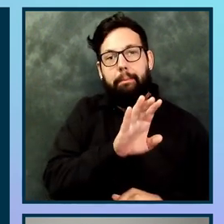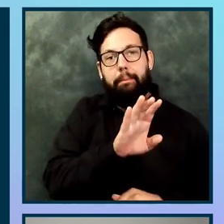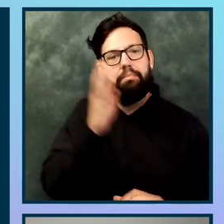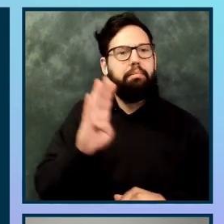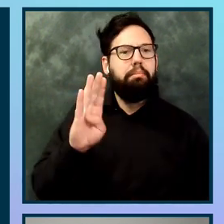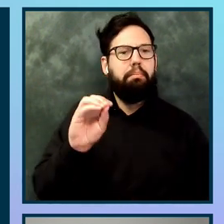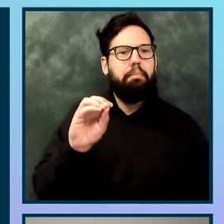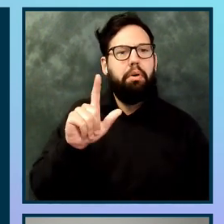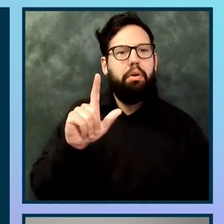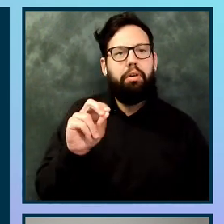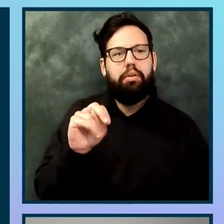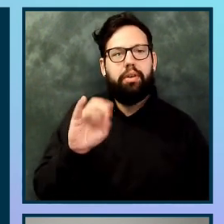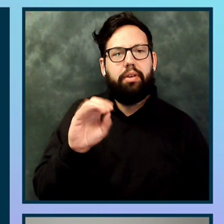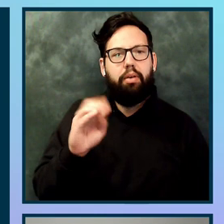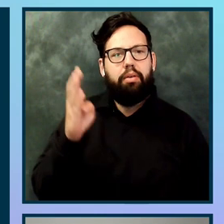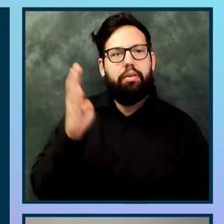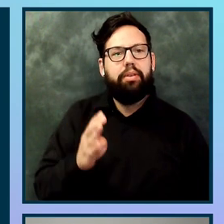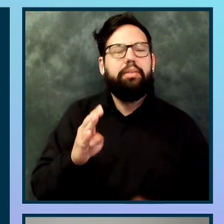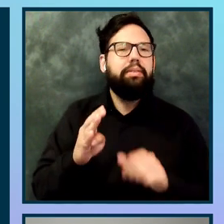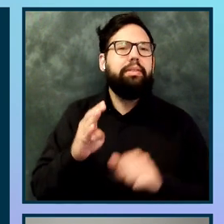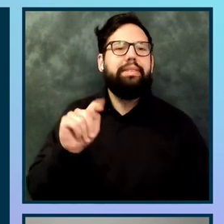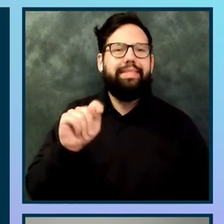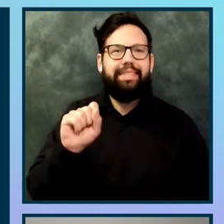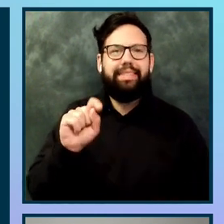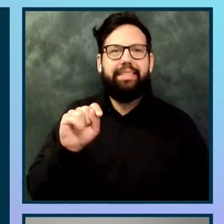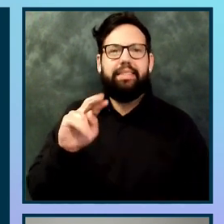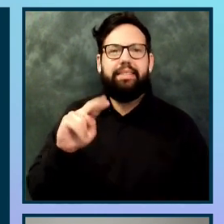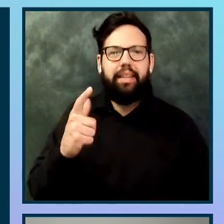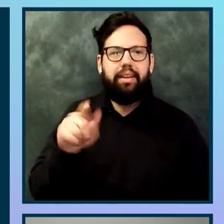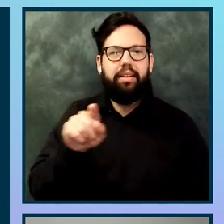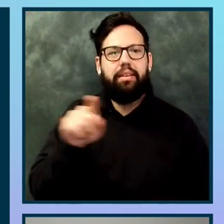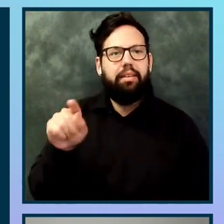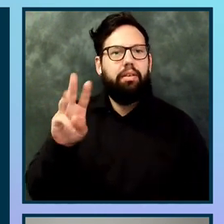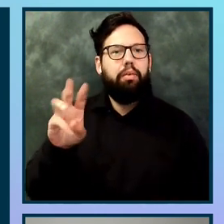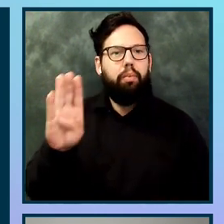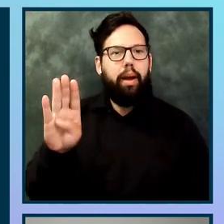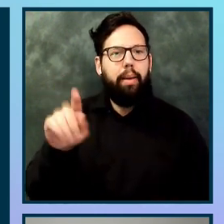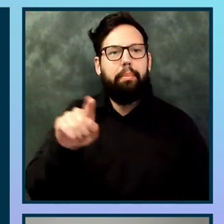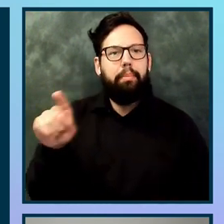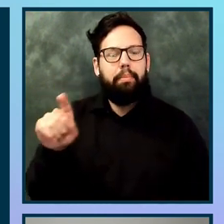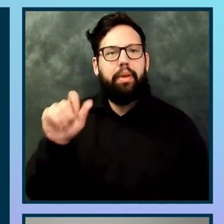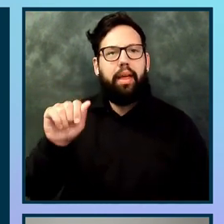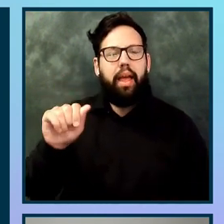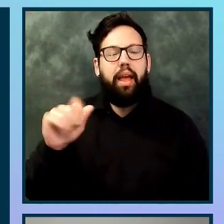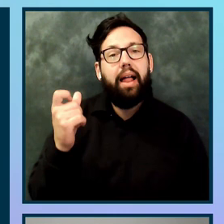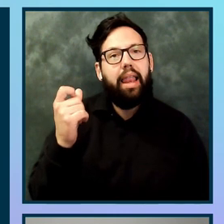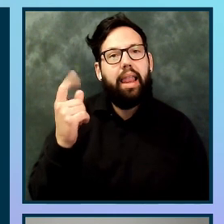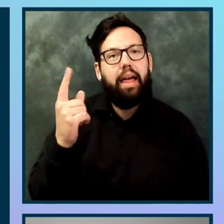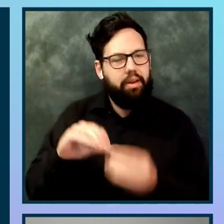-O-N-I-O. And the repository is called testing minus web minus A11y.